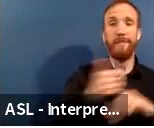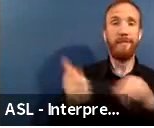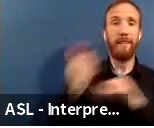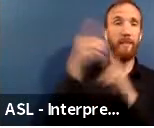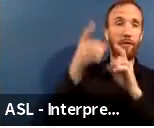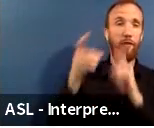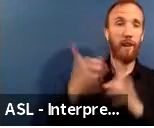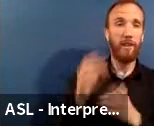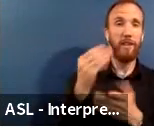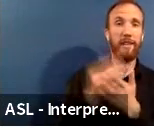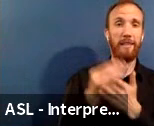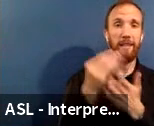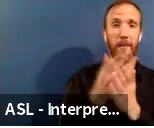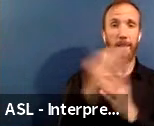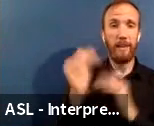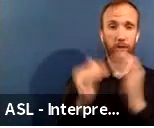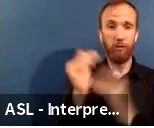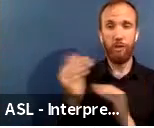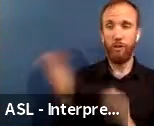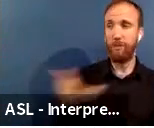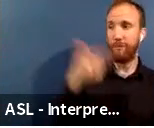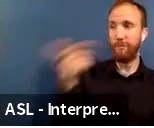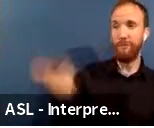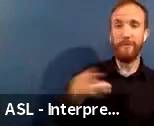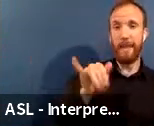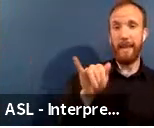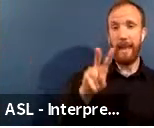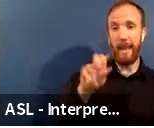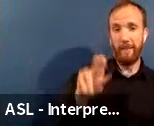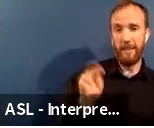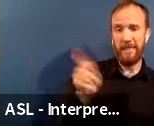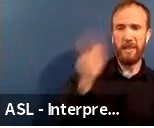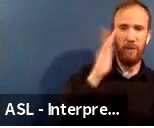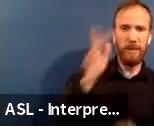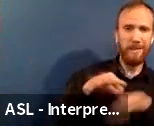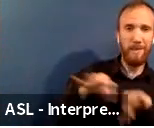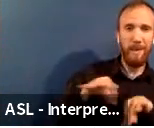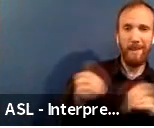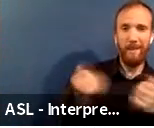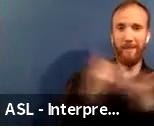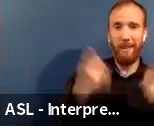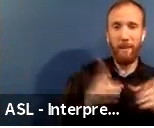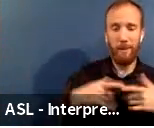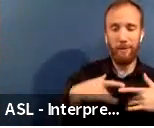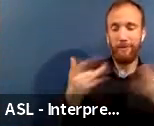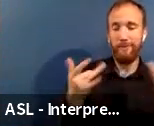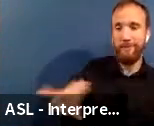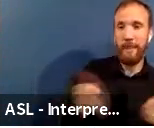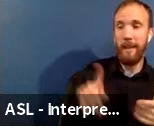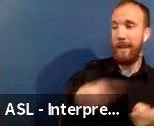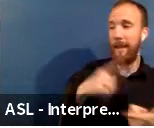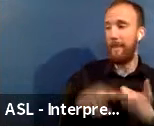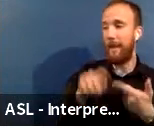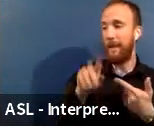Ivan, who will talk about, you know, what's up and then we'll hand it over to Vinnie and Ada.